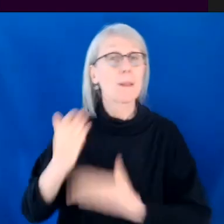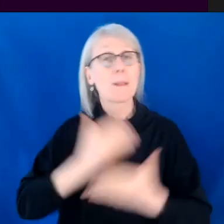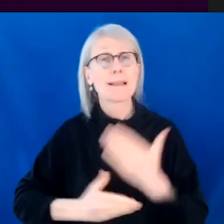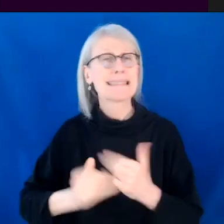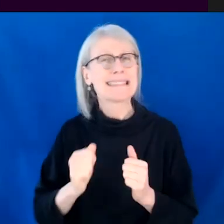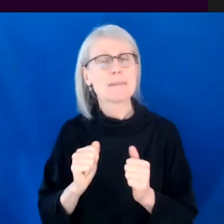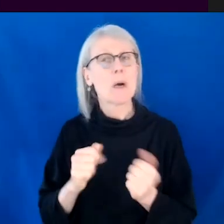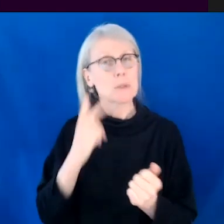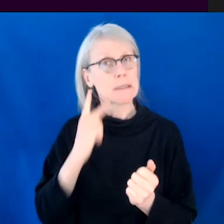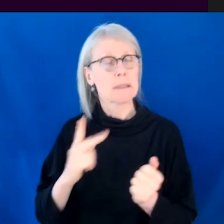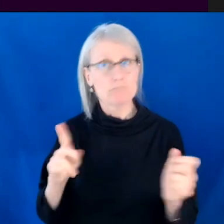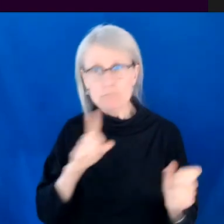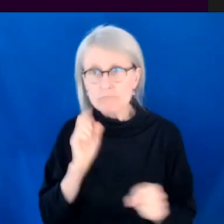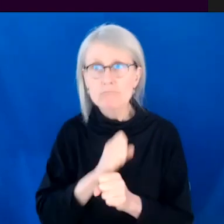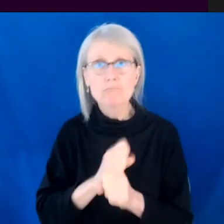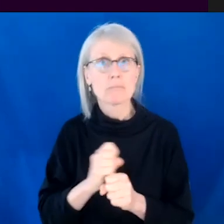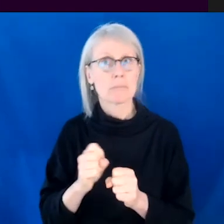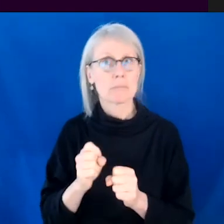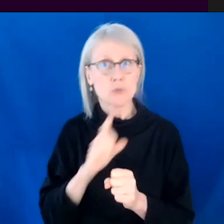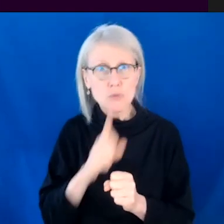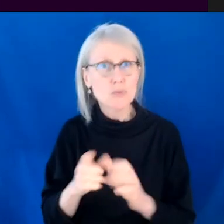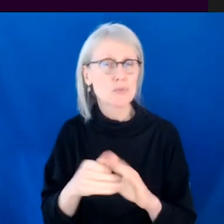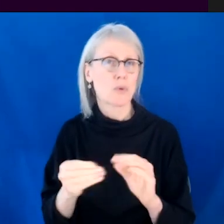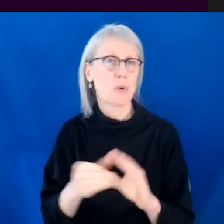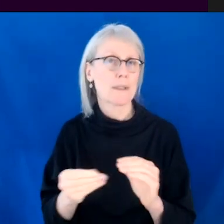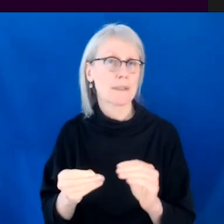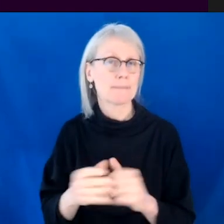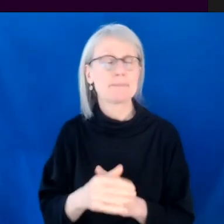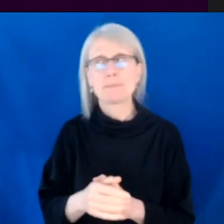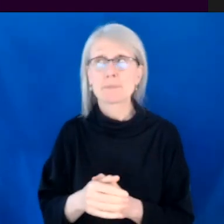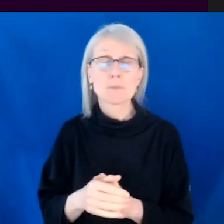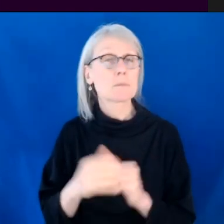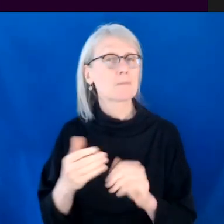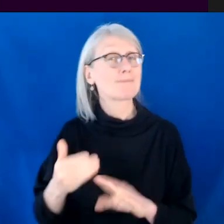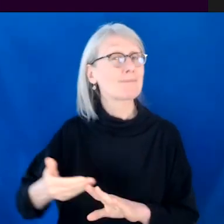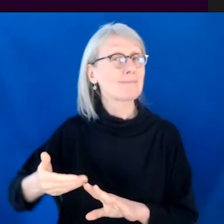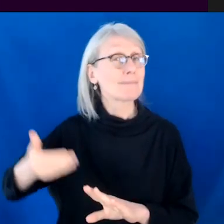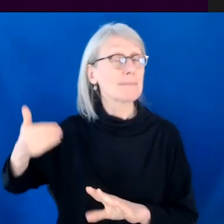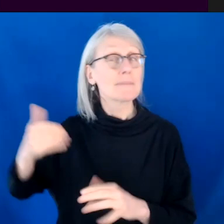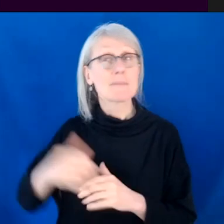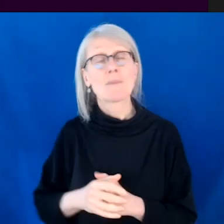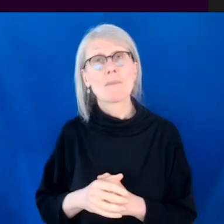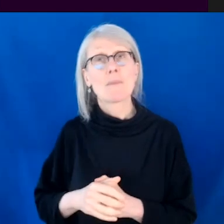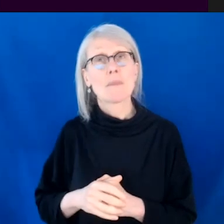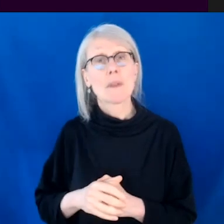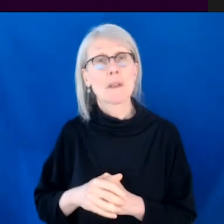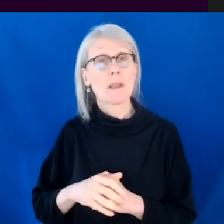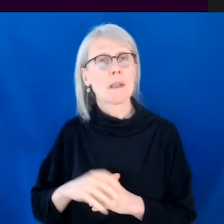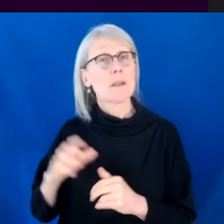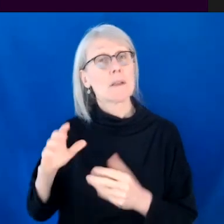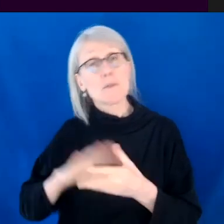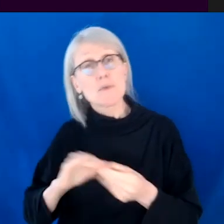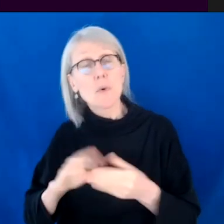are looking for, you know, there's been a lot of content that's very broad and